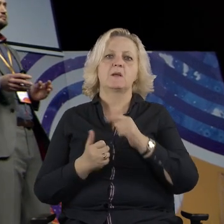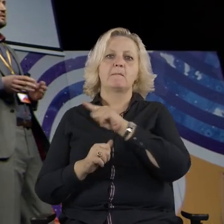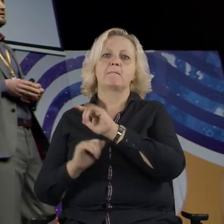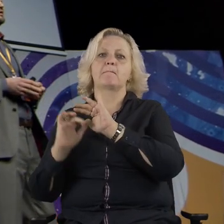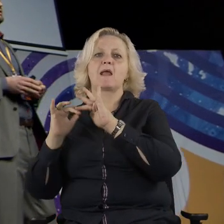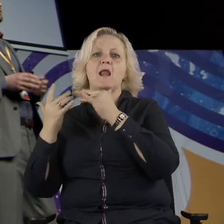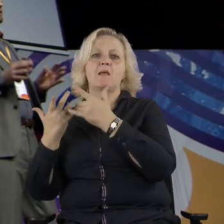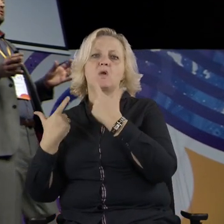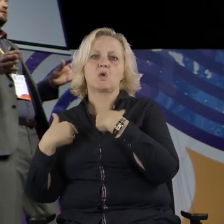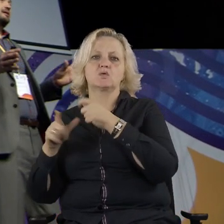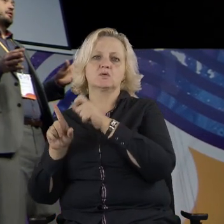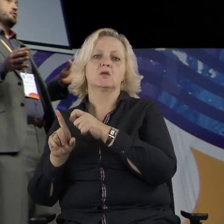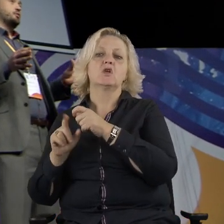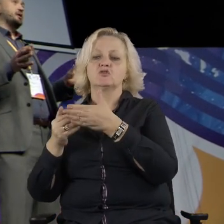matter.